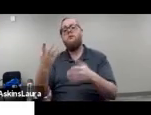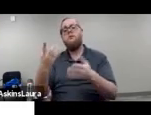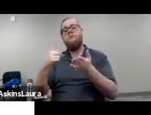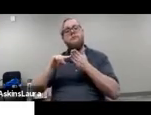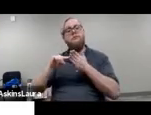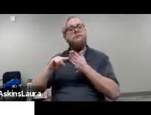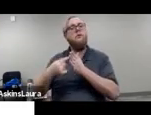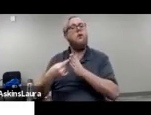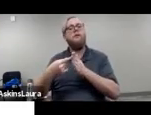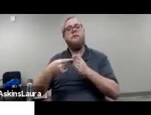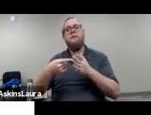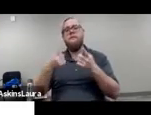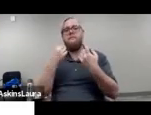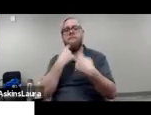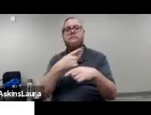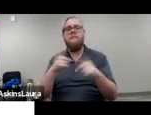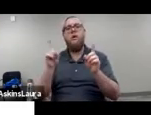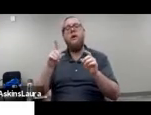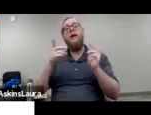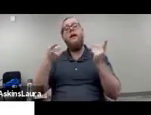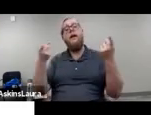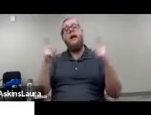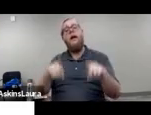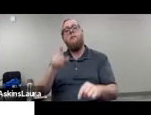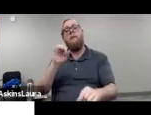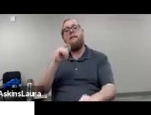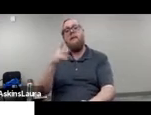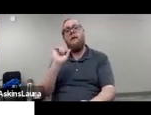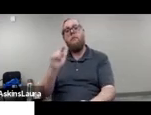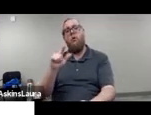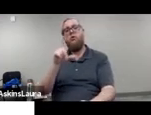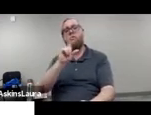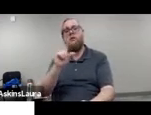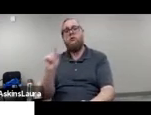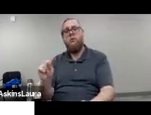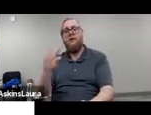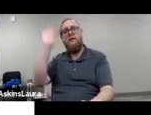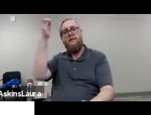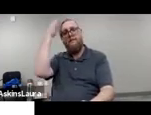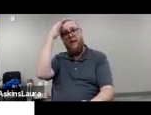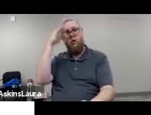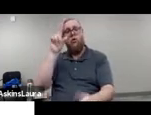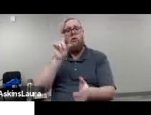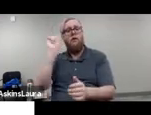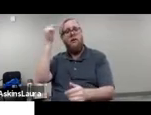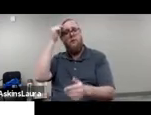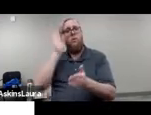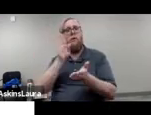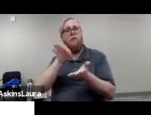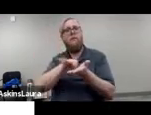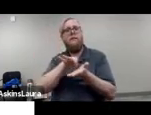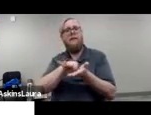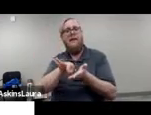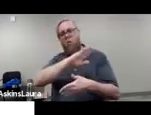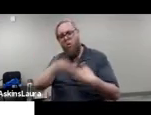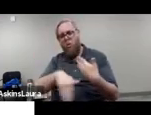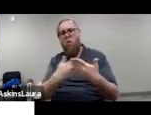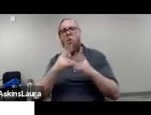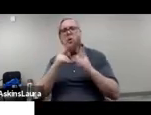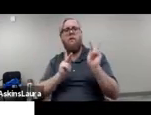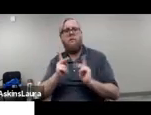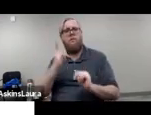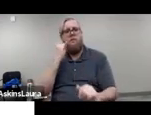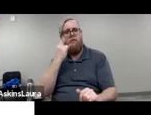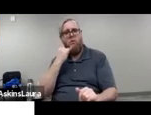saying it's coming April 2020, and the federal government is going to start counting every single person in California and in the